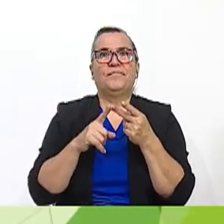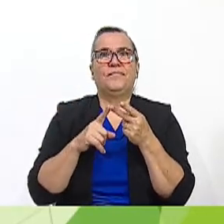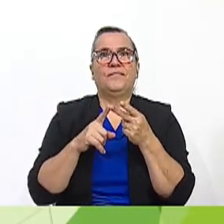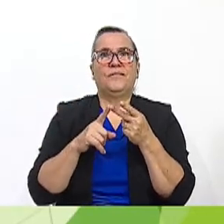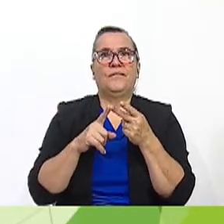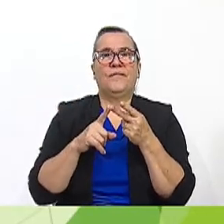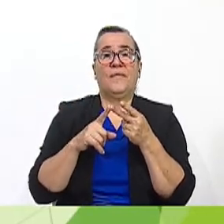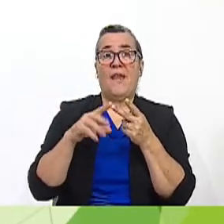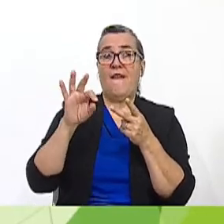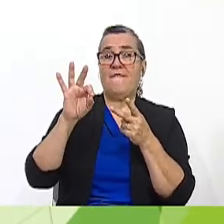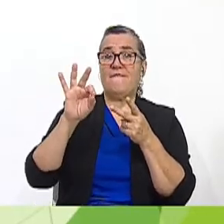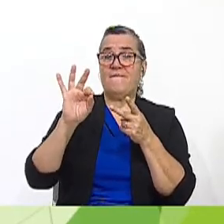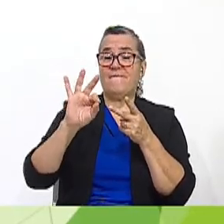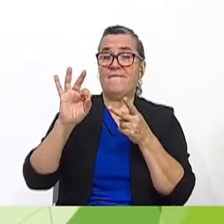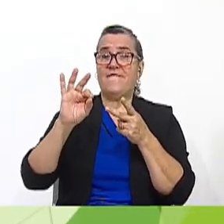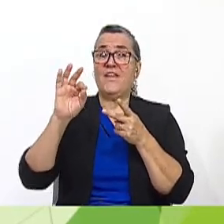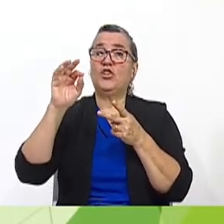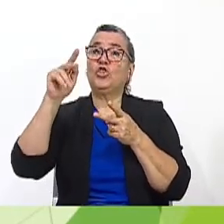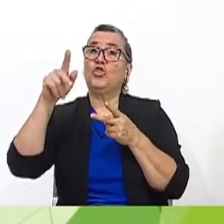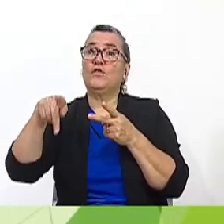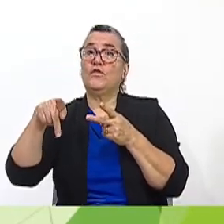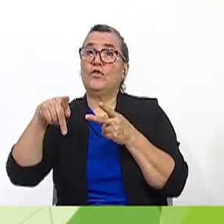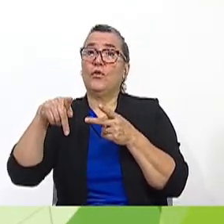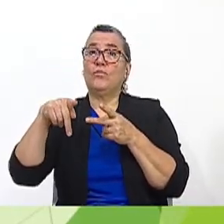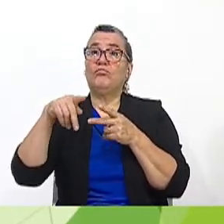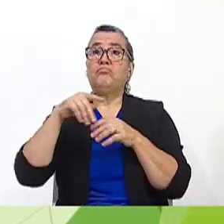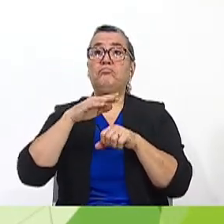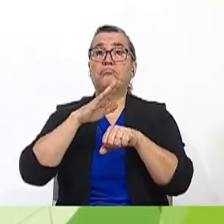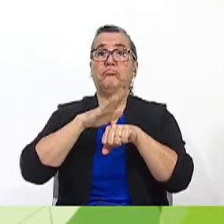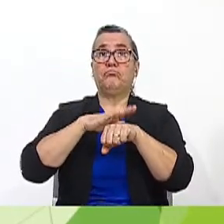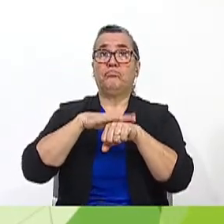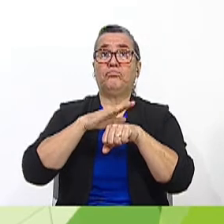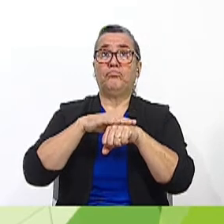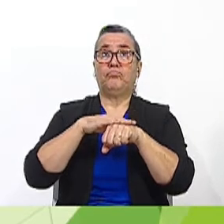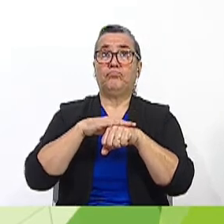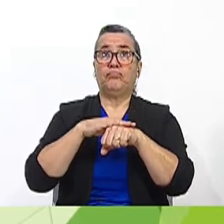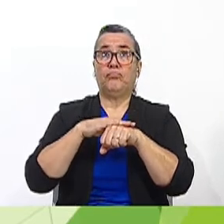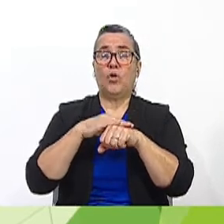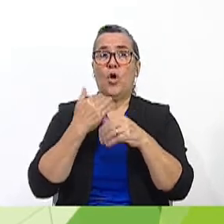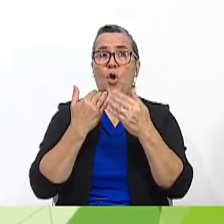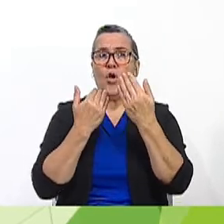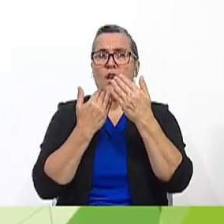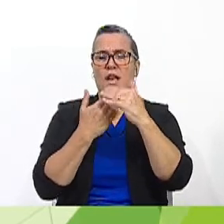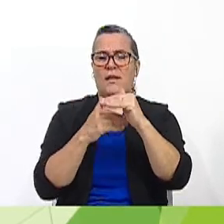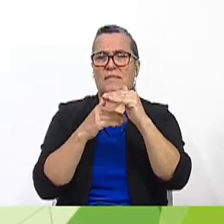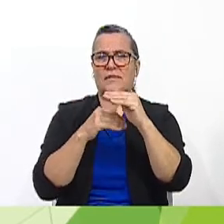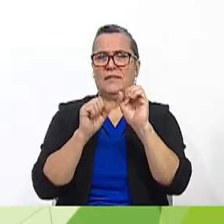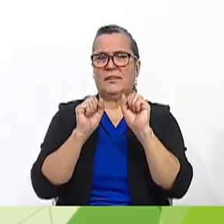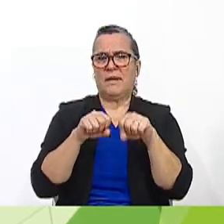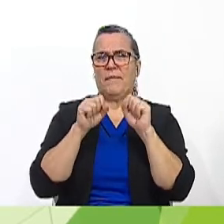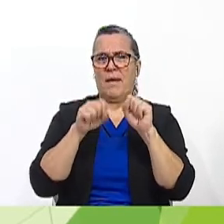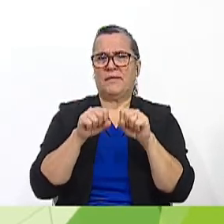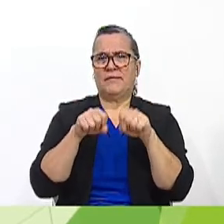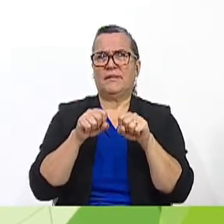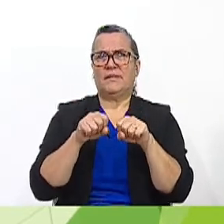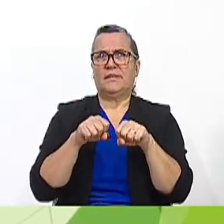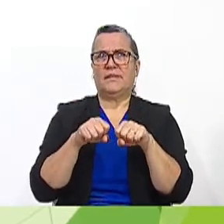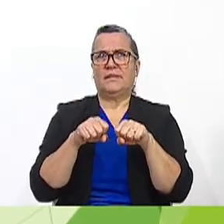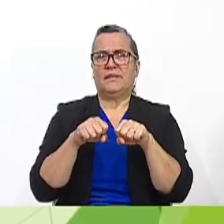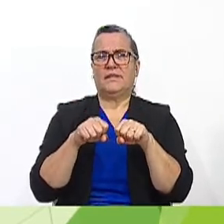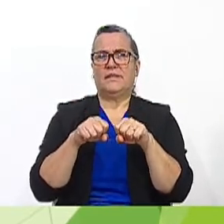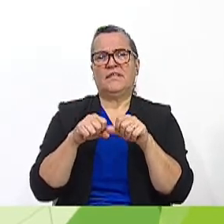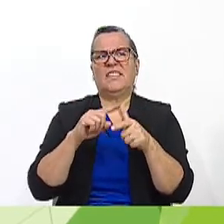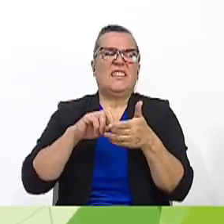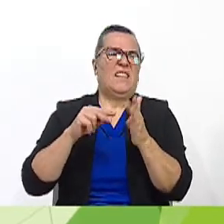Fissure phone. A low-end mobile phone with limited capabilities. It means that it doesn't